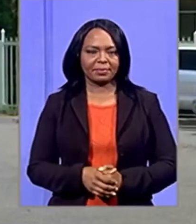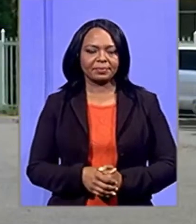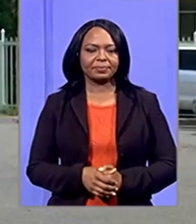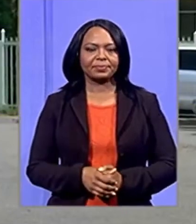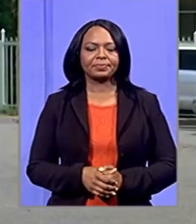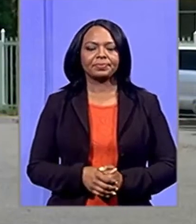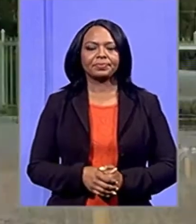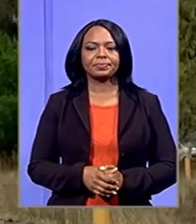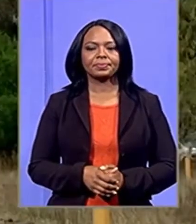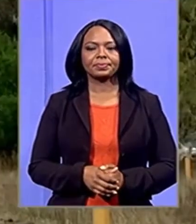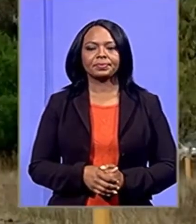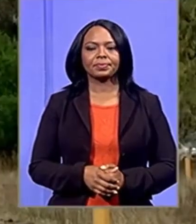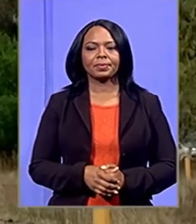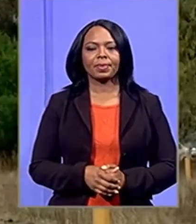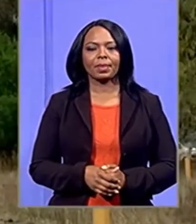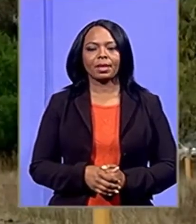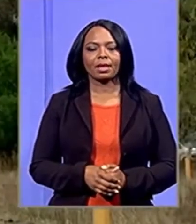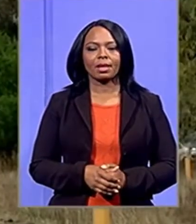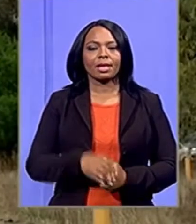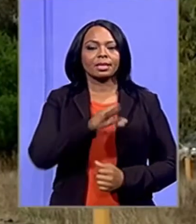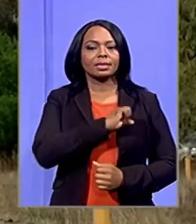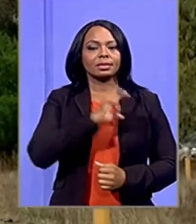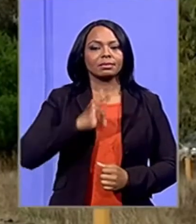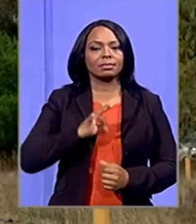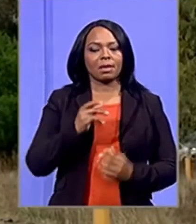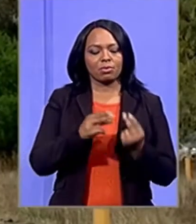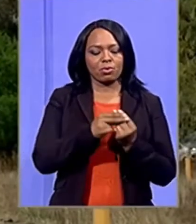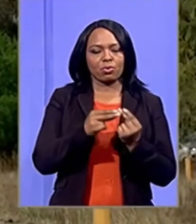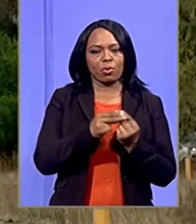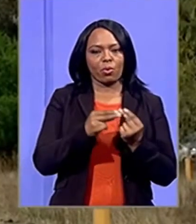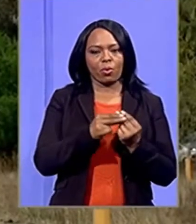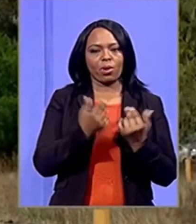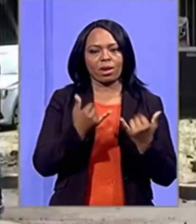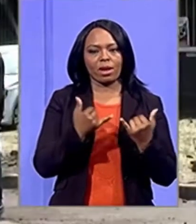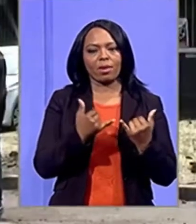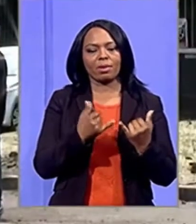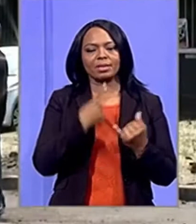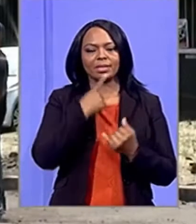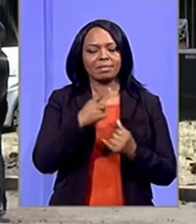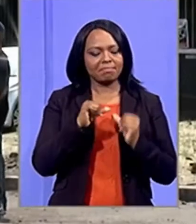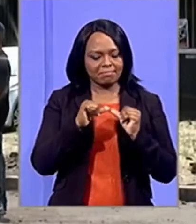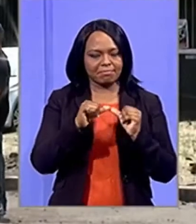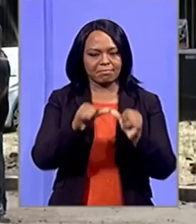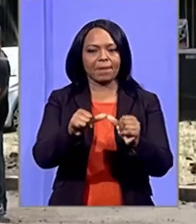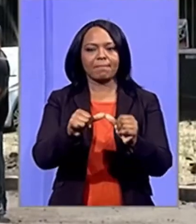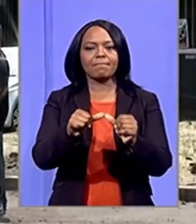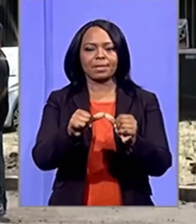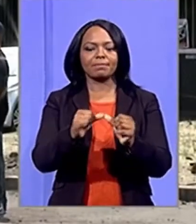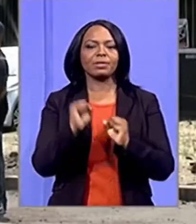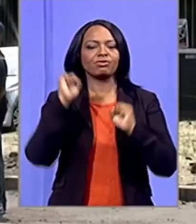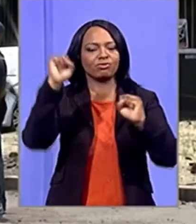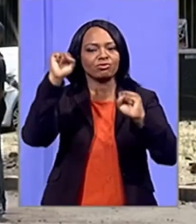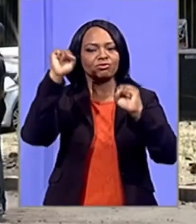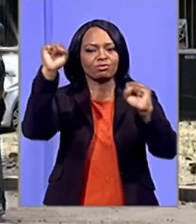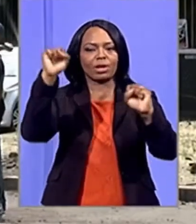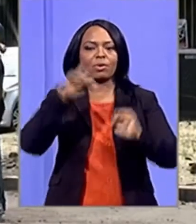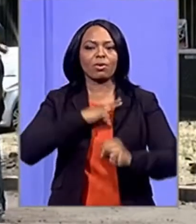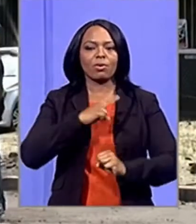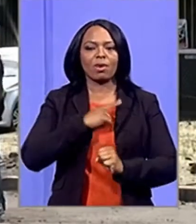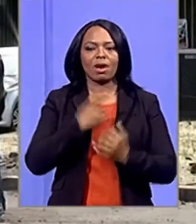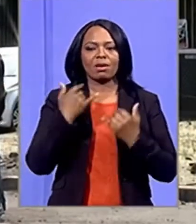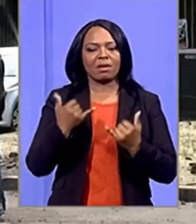We have been talking about the Transnet and the Transnet that we the past few We been about Teresa Nozami